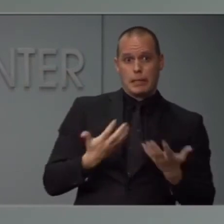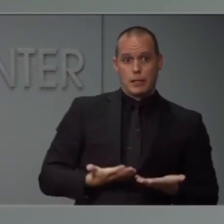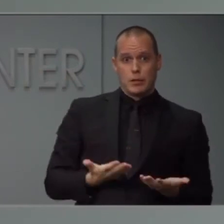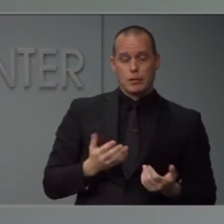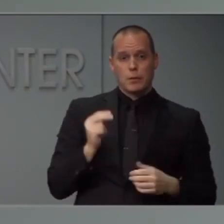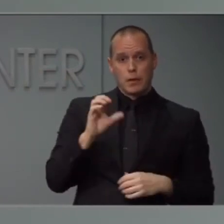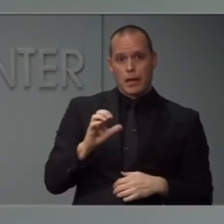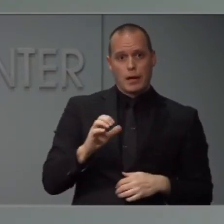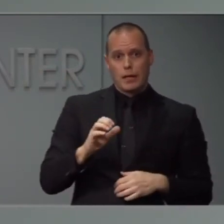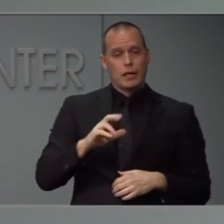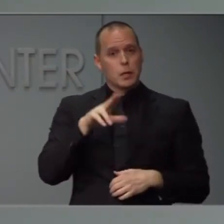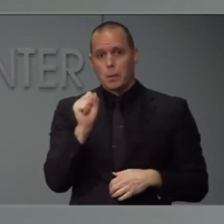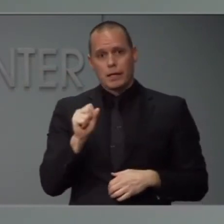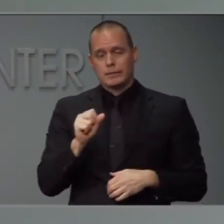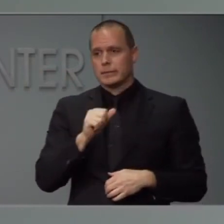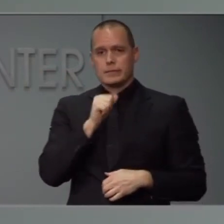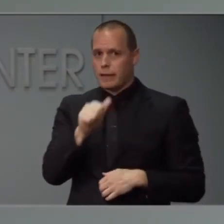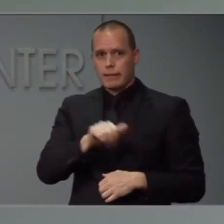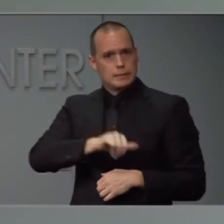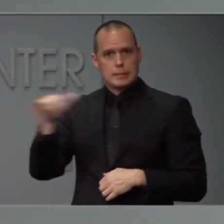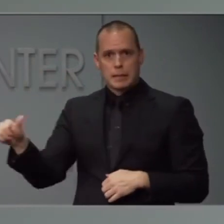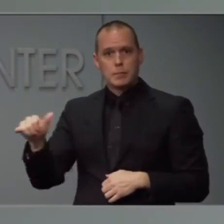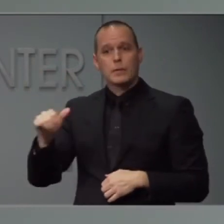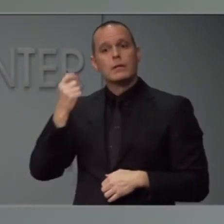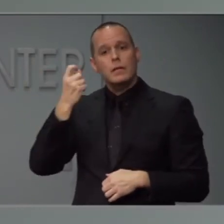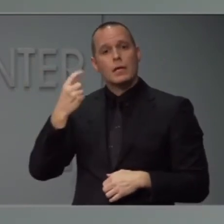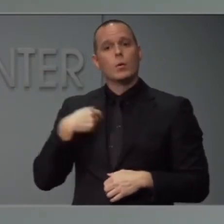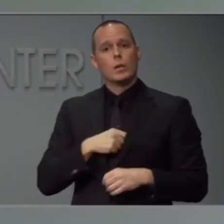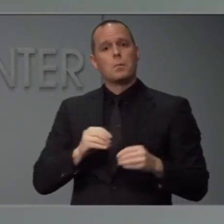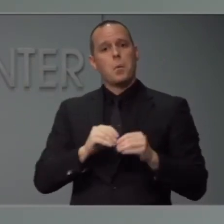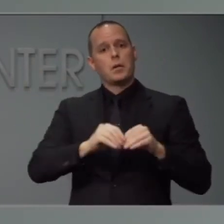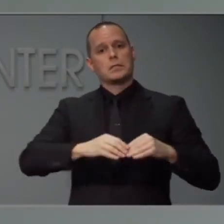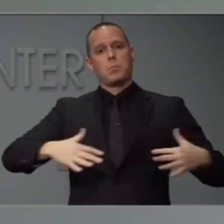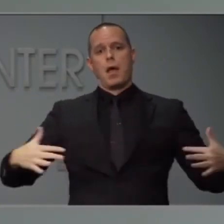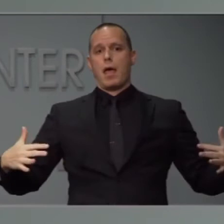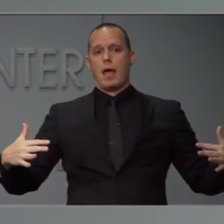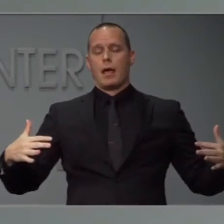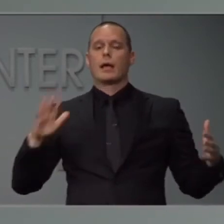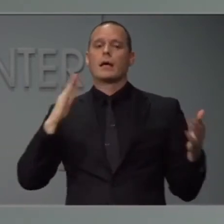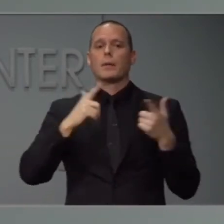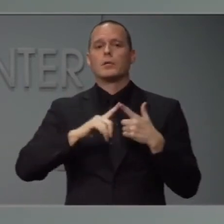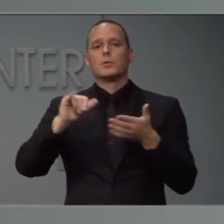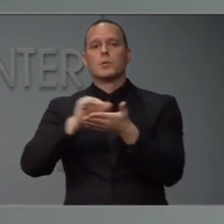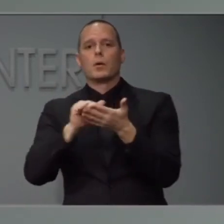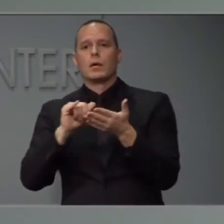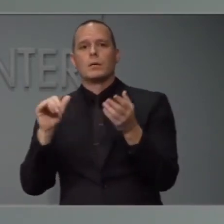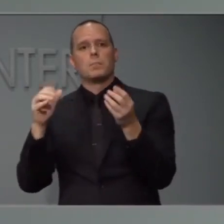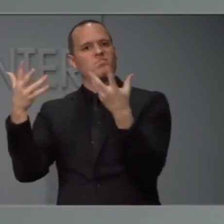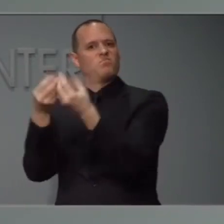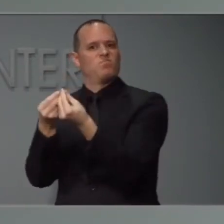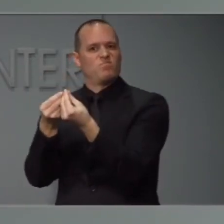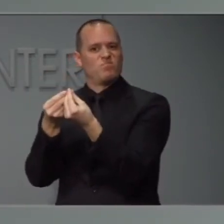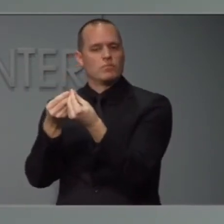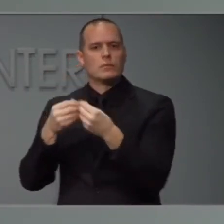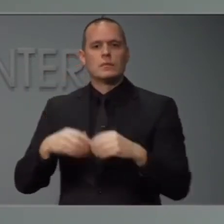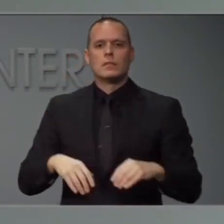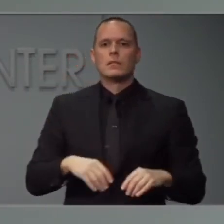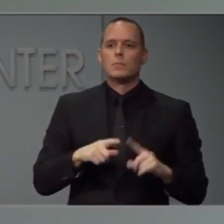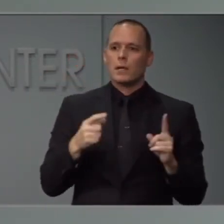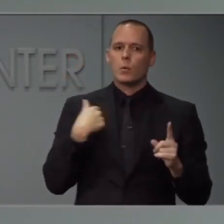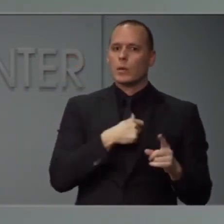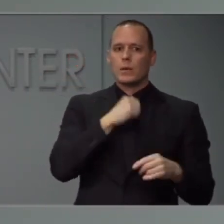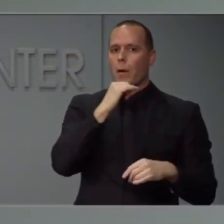Obviously, North Carolina is not as densely populated as a New York. We don't have the international travel